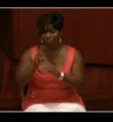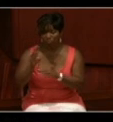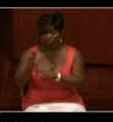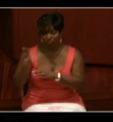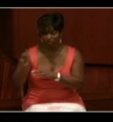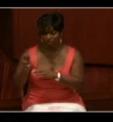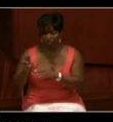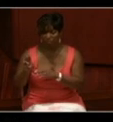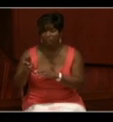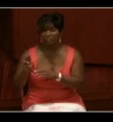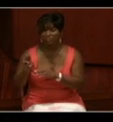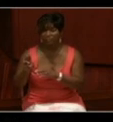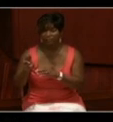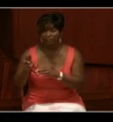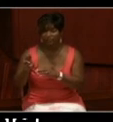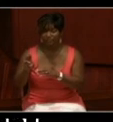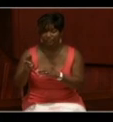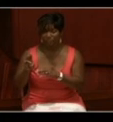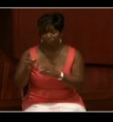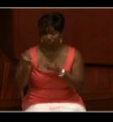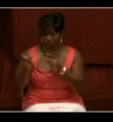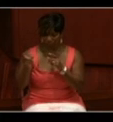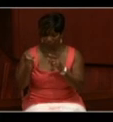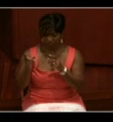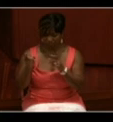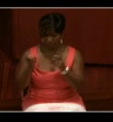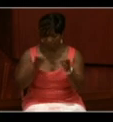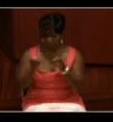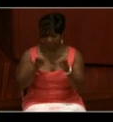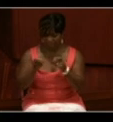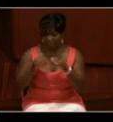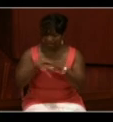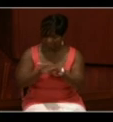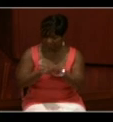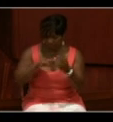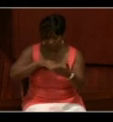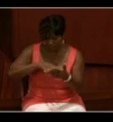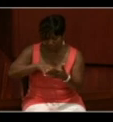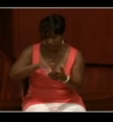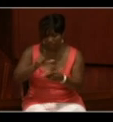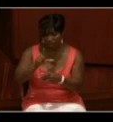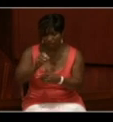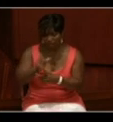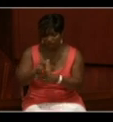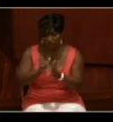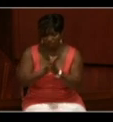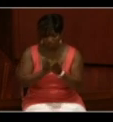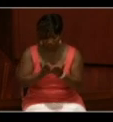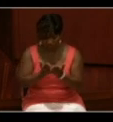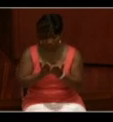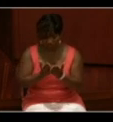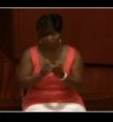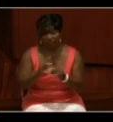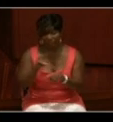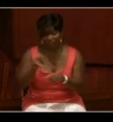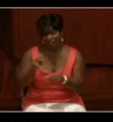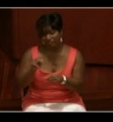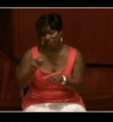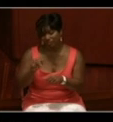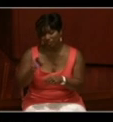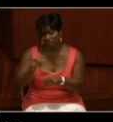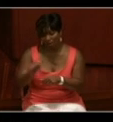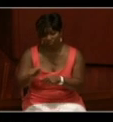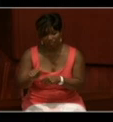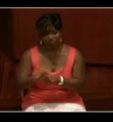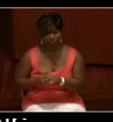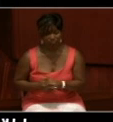facilitate access to studying log books of all kinds in the holdings of the National Archives. Mark? Mark?